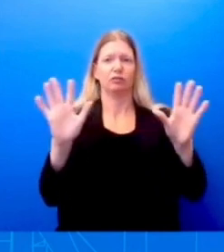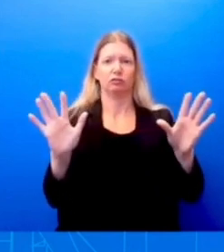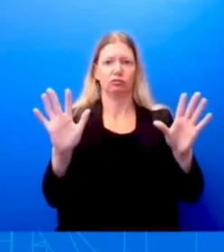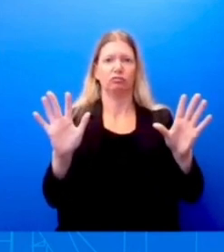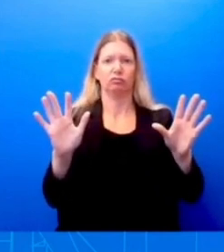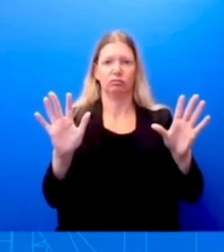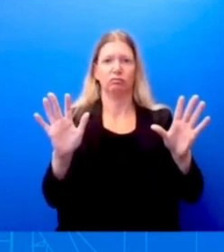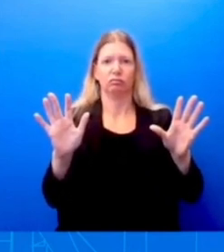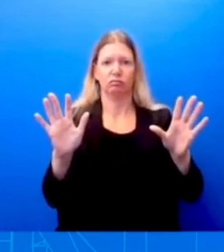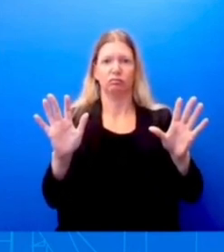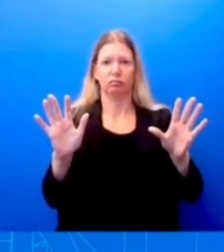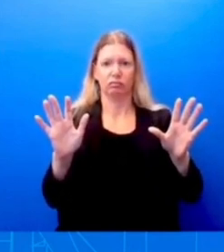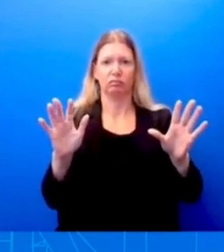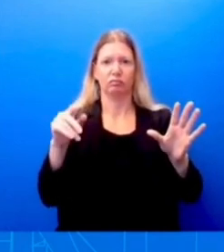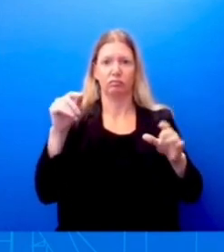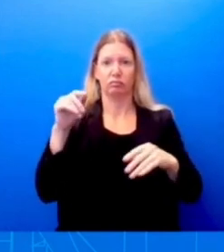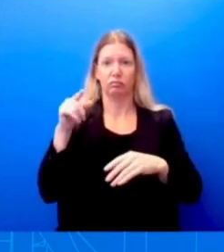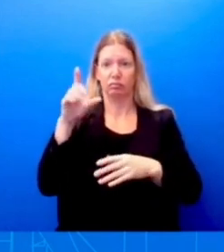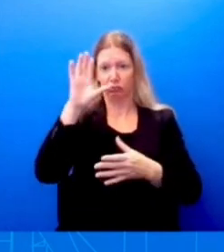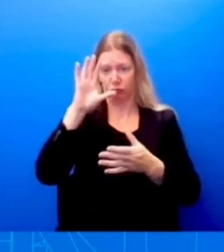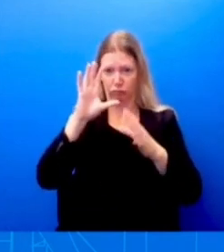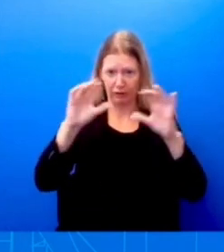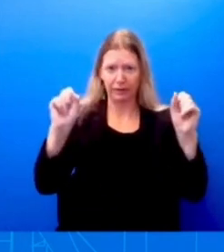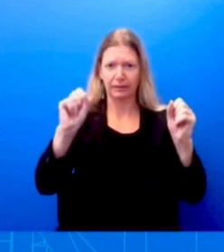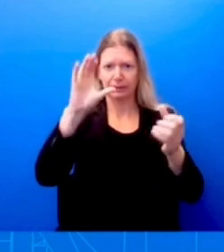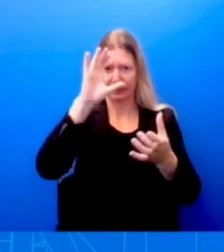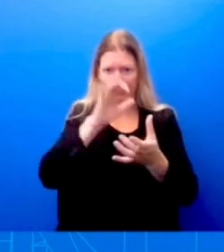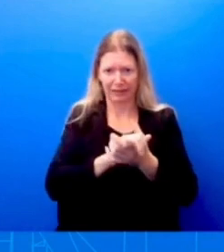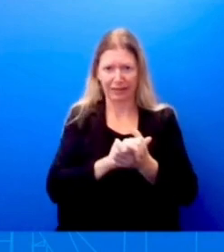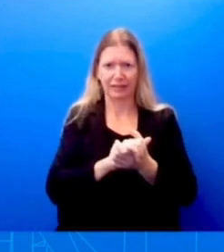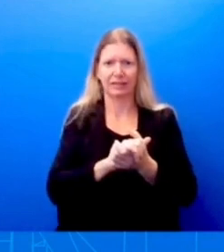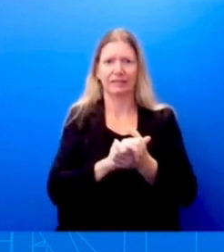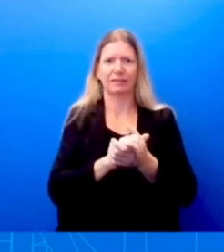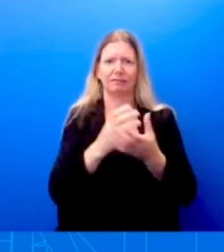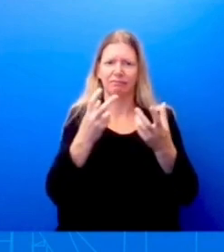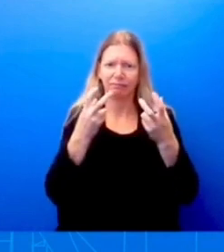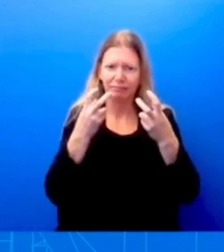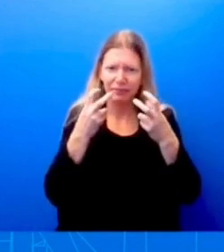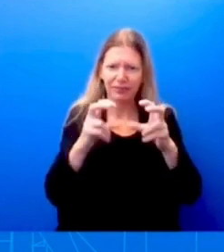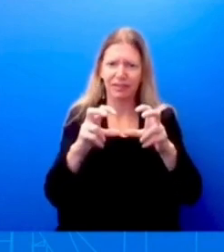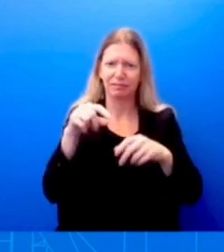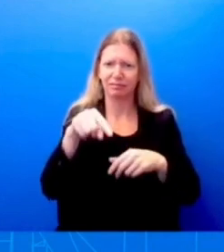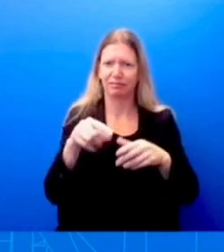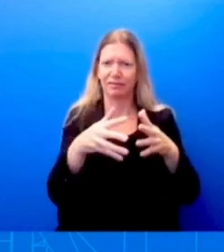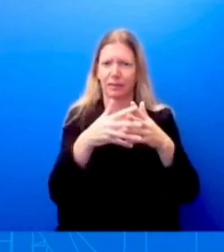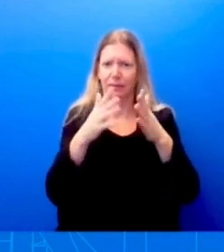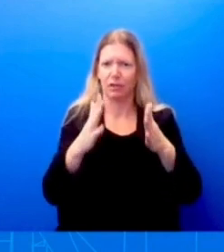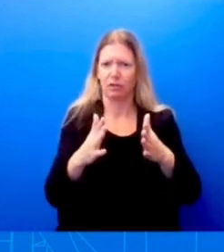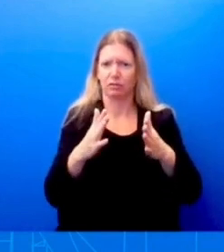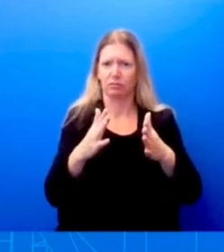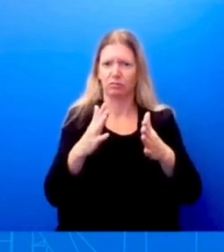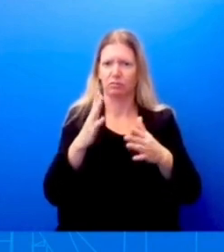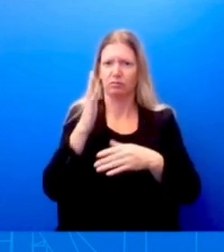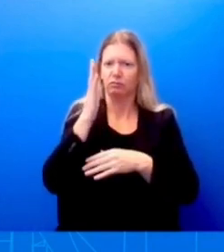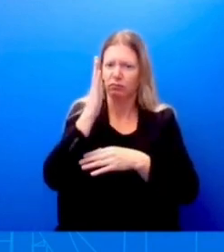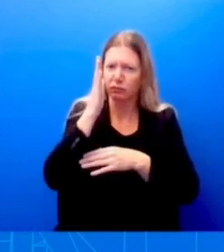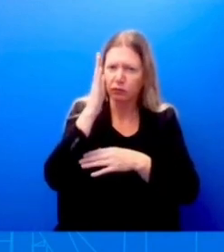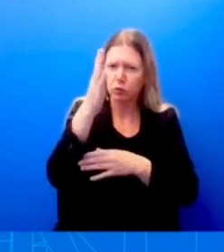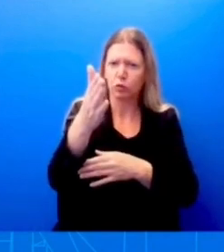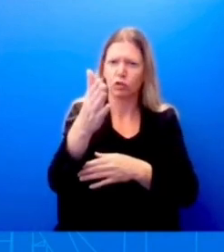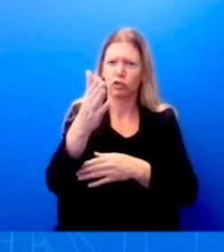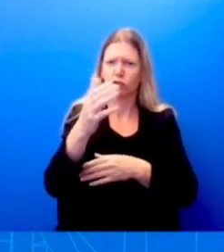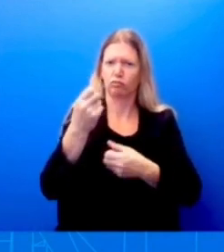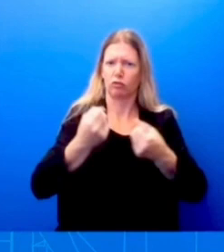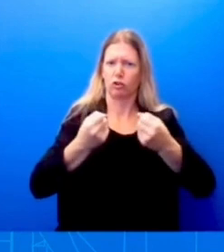believes in investing in America has ensured, right? When it comes to the future of automaking, it will be built here in America and by, uh, American